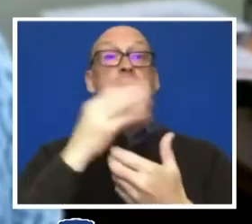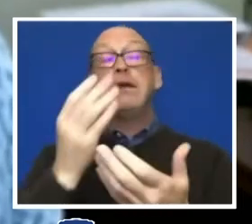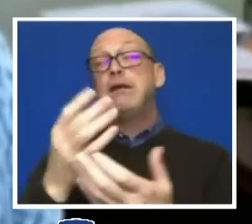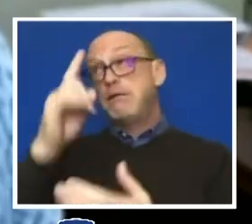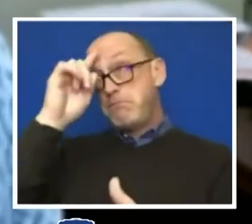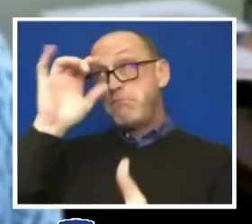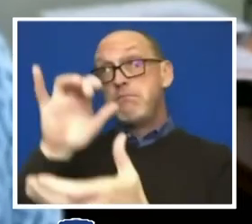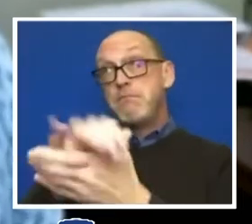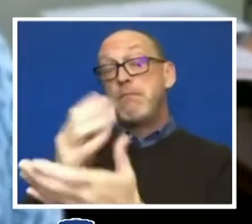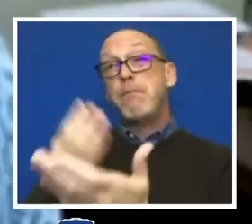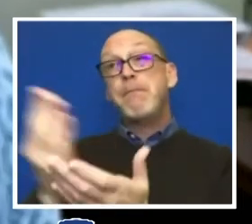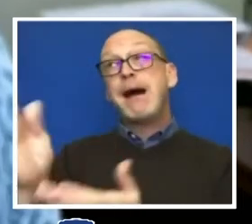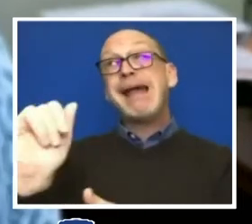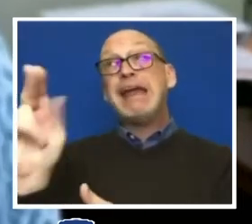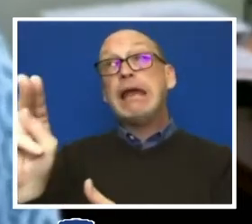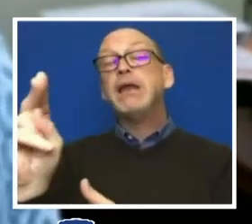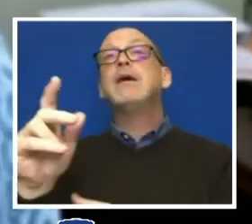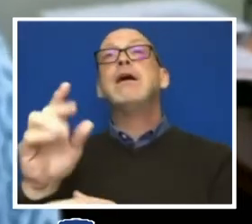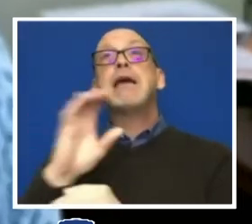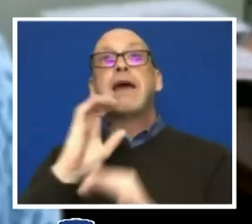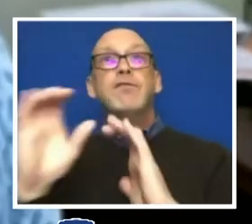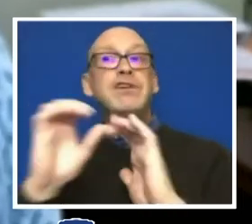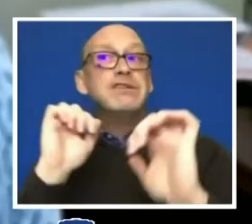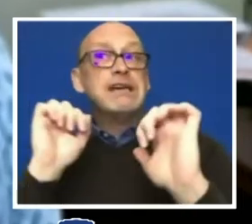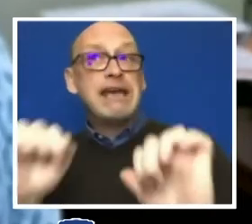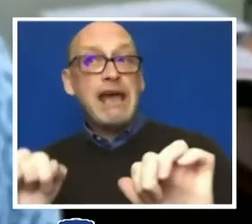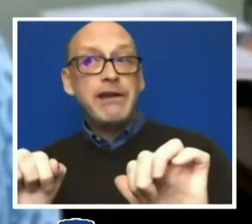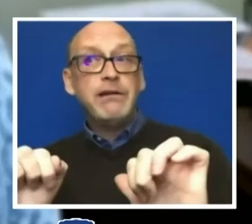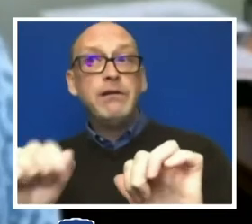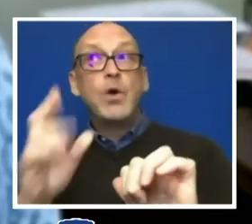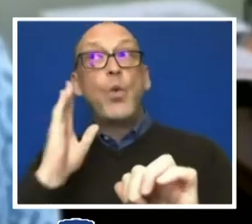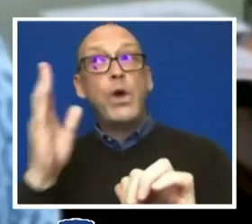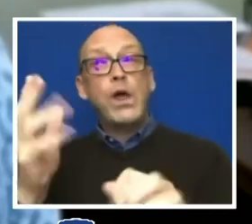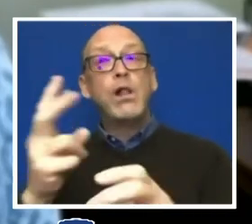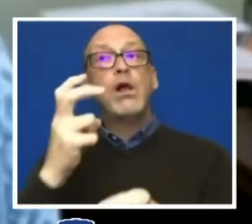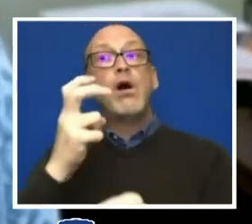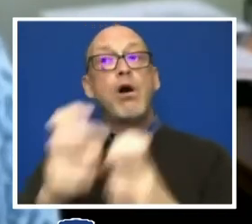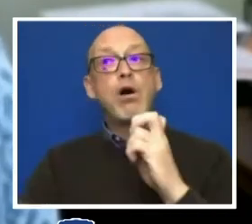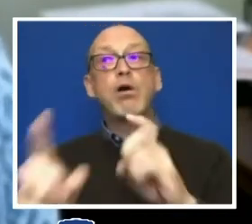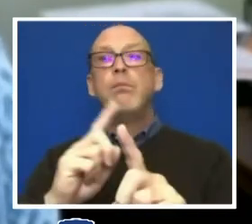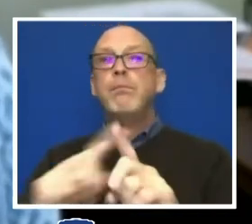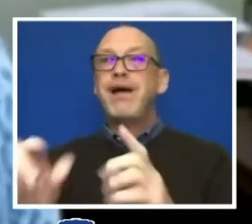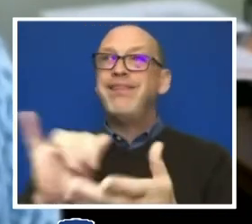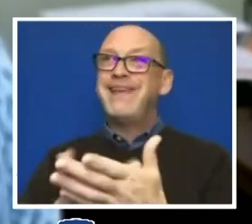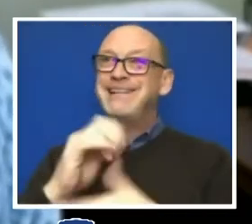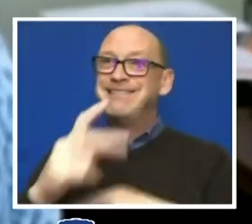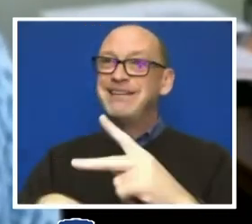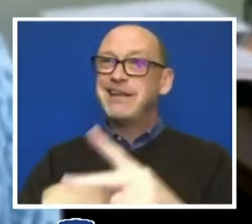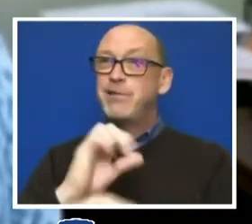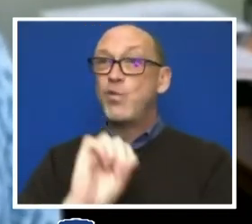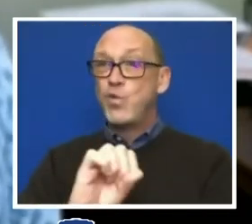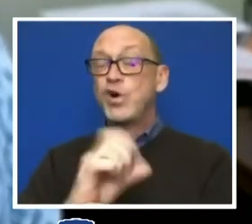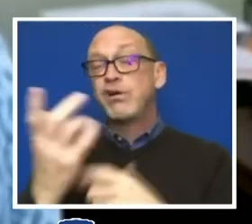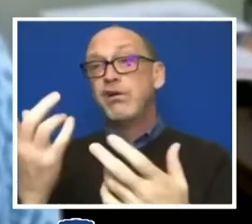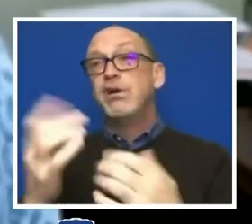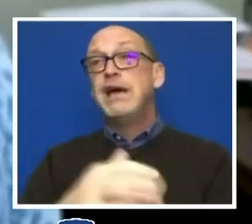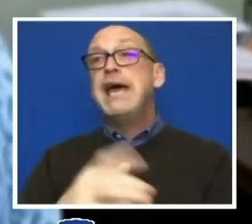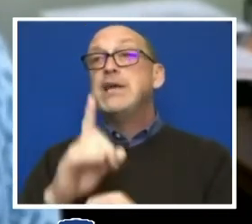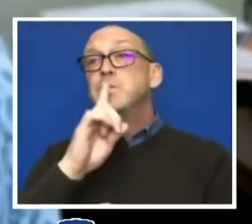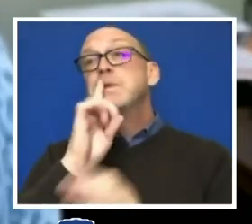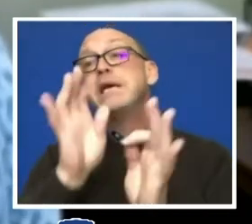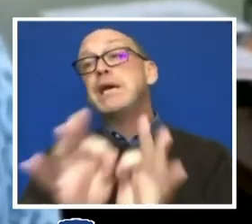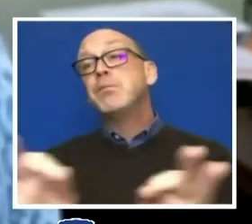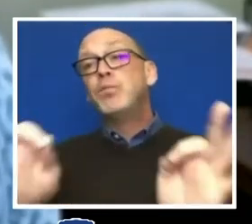The conversations can and will be difficult, but this is the nature of this work. It's really important and